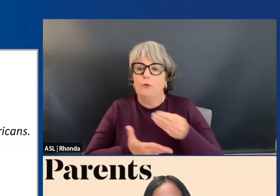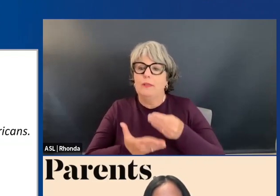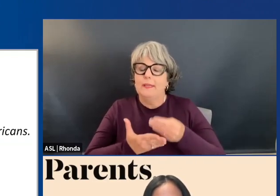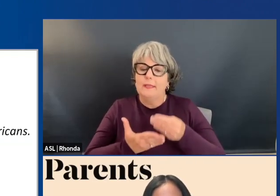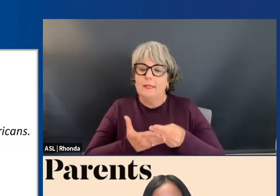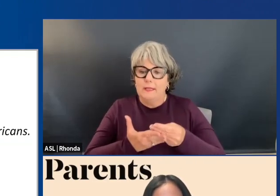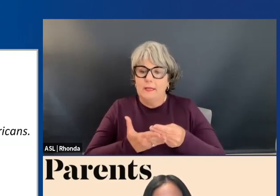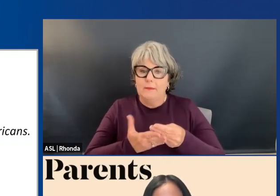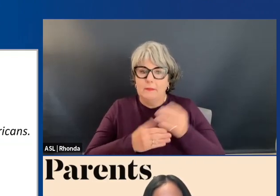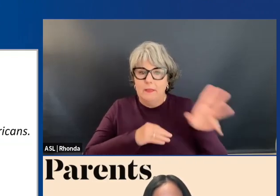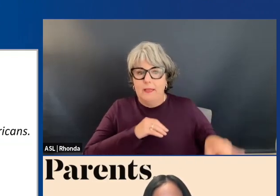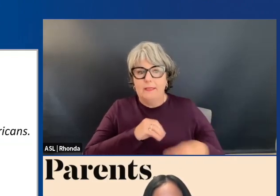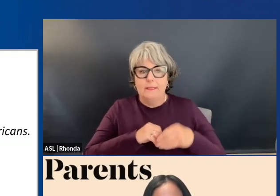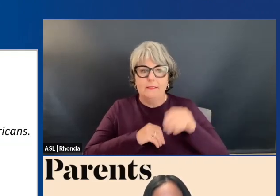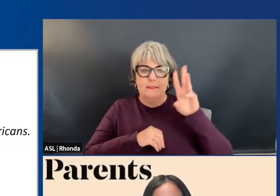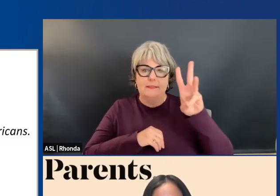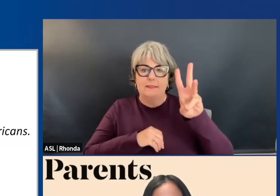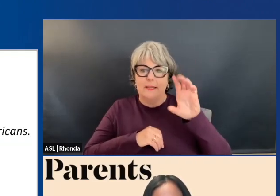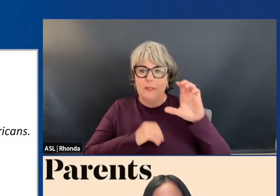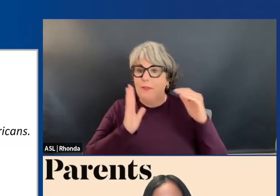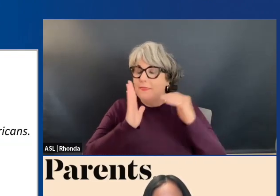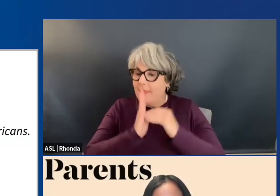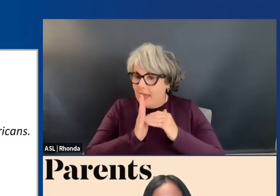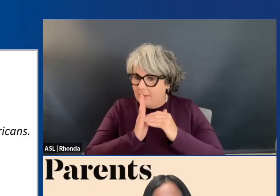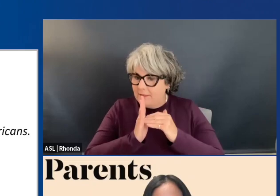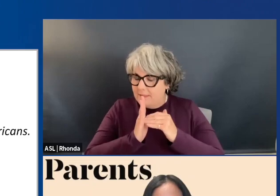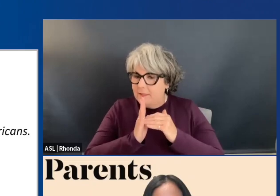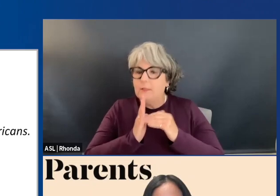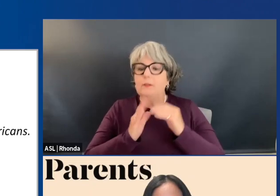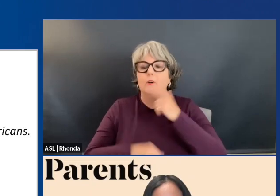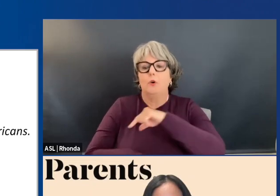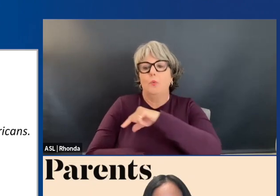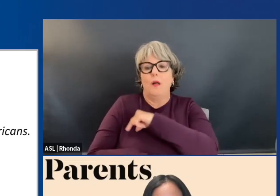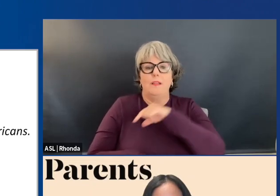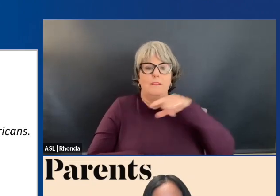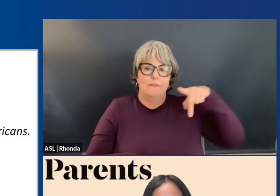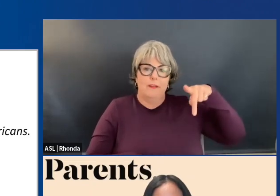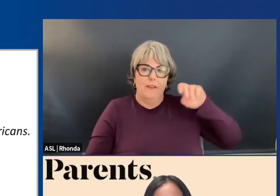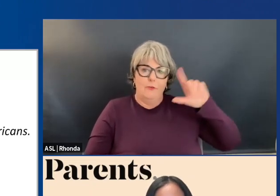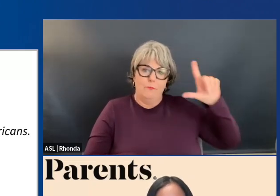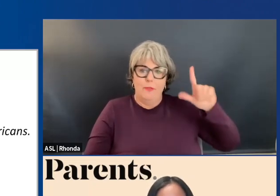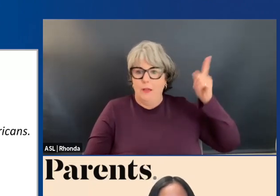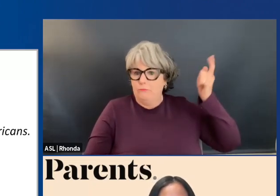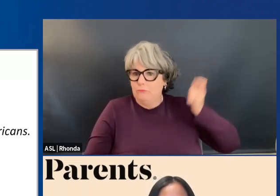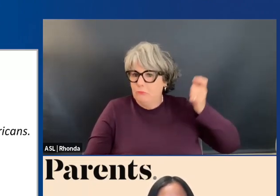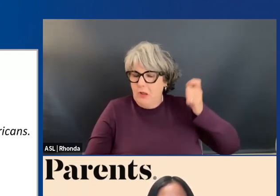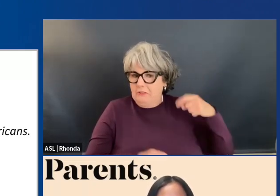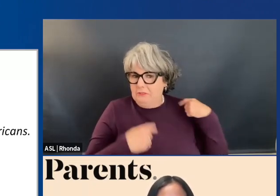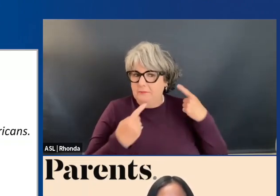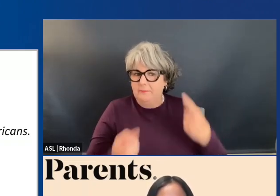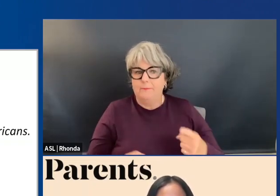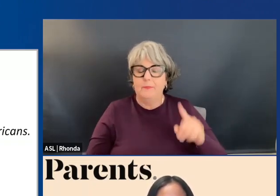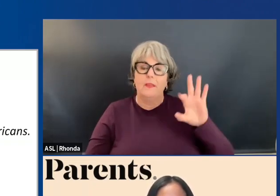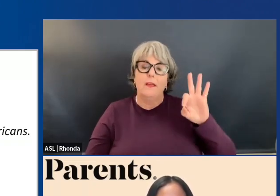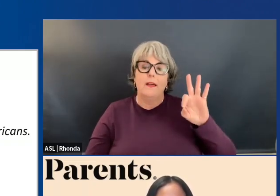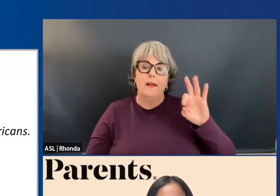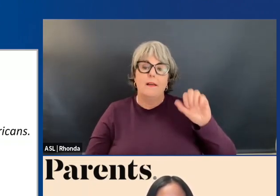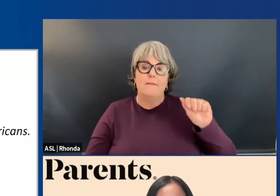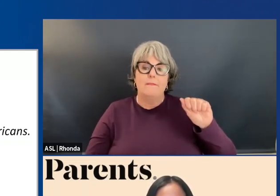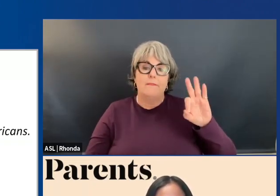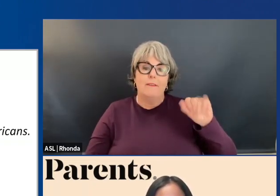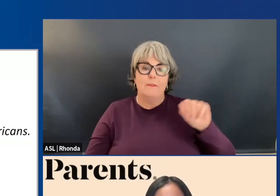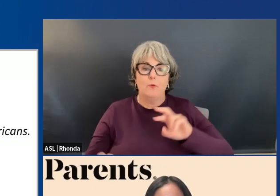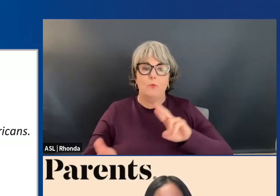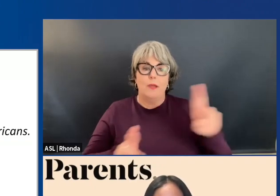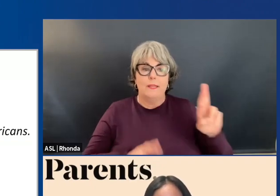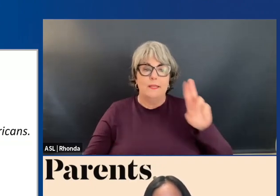making an additional 600,000 students eligible for Pell Grants for the first time. The FAFSA will be available by